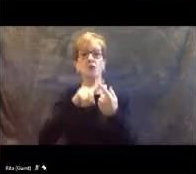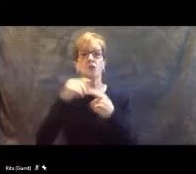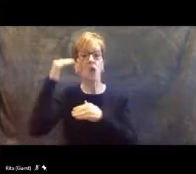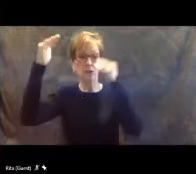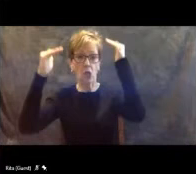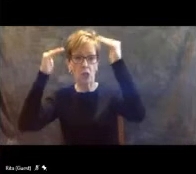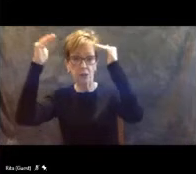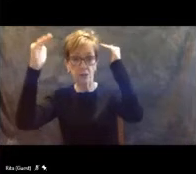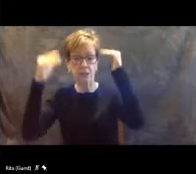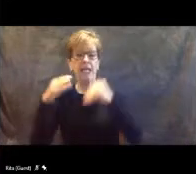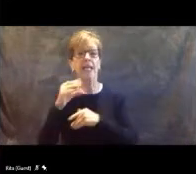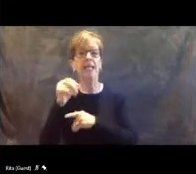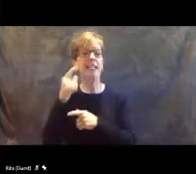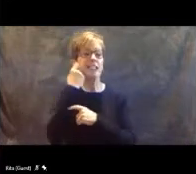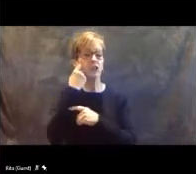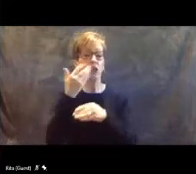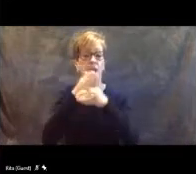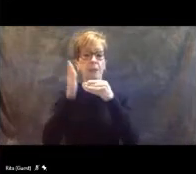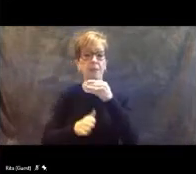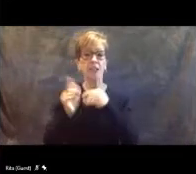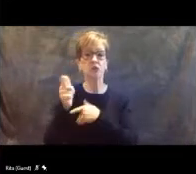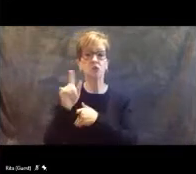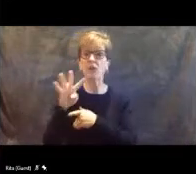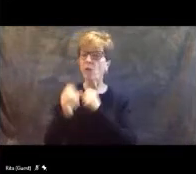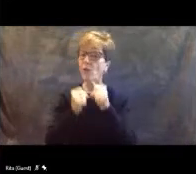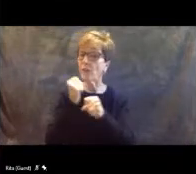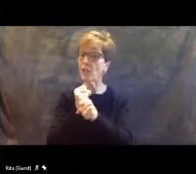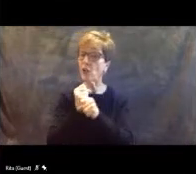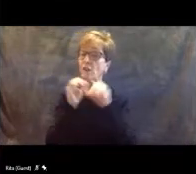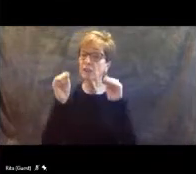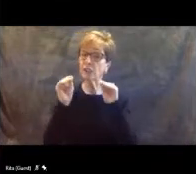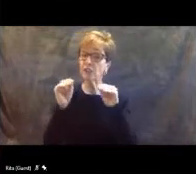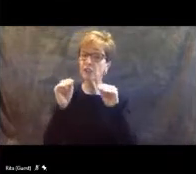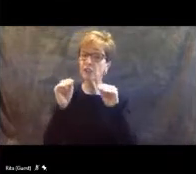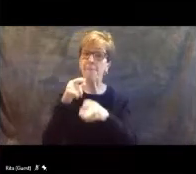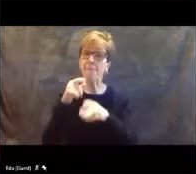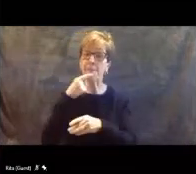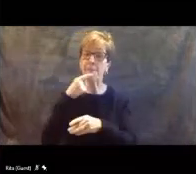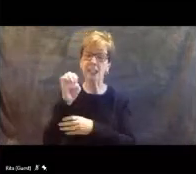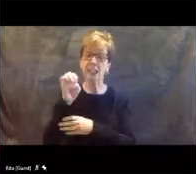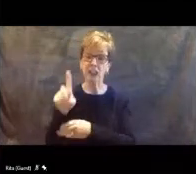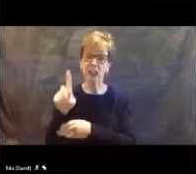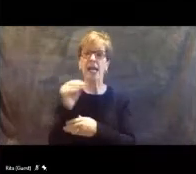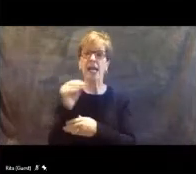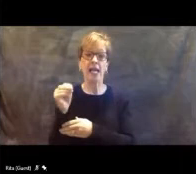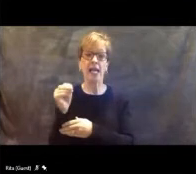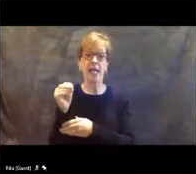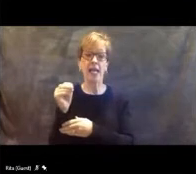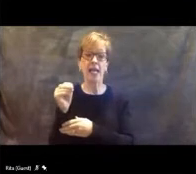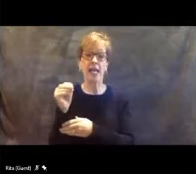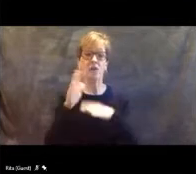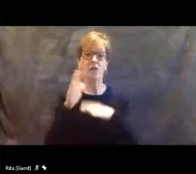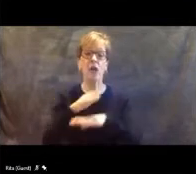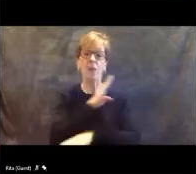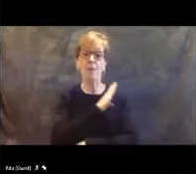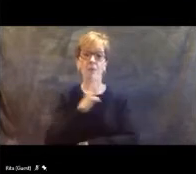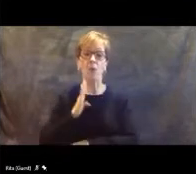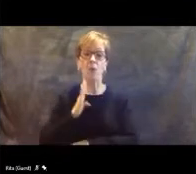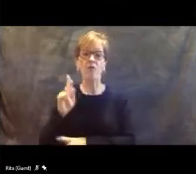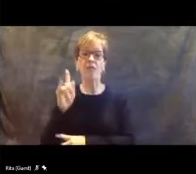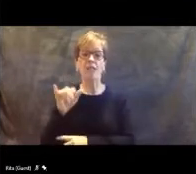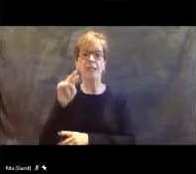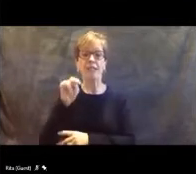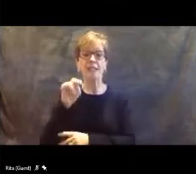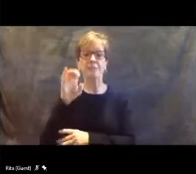his 24th year of service to public education and is serving on the board of the Kentucky NBCT Network.